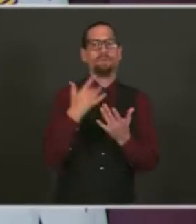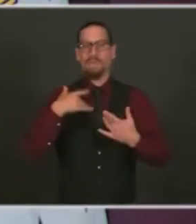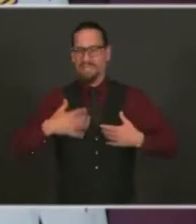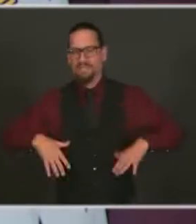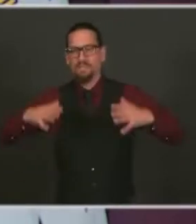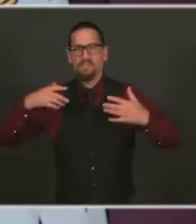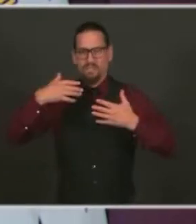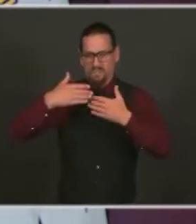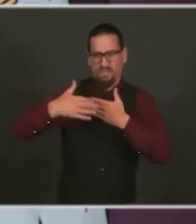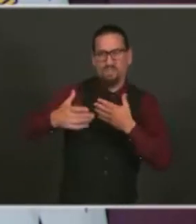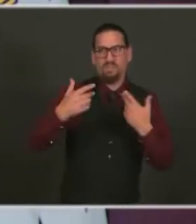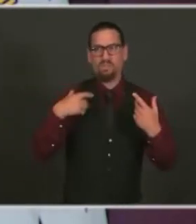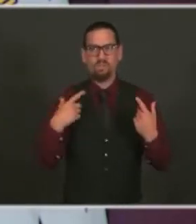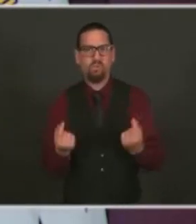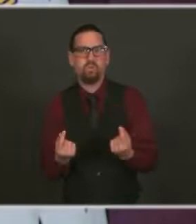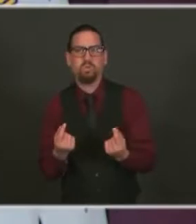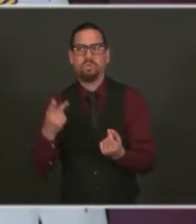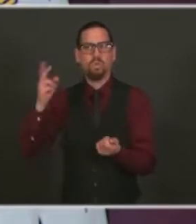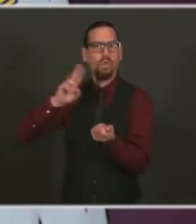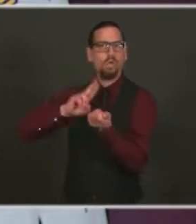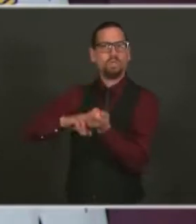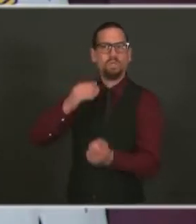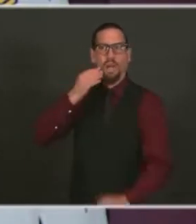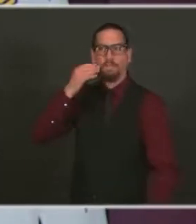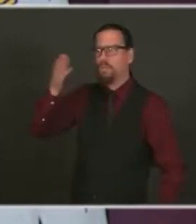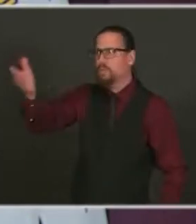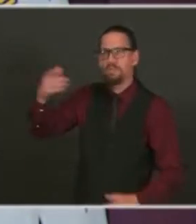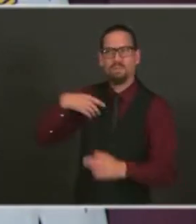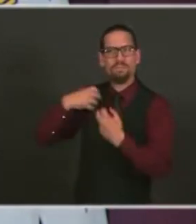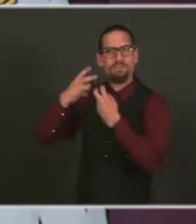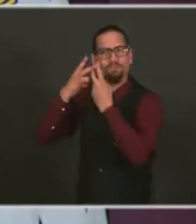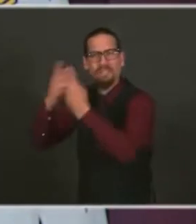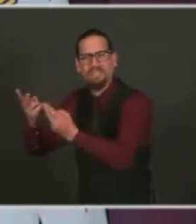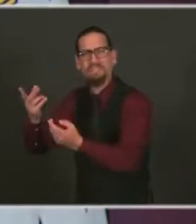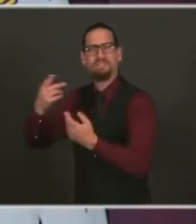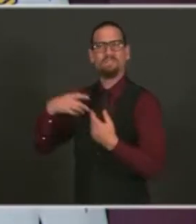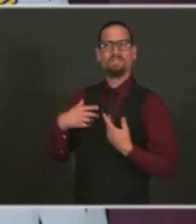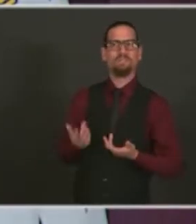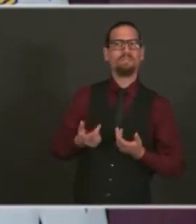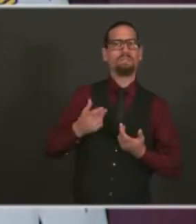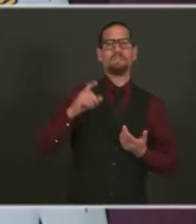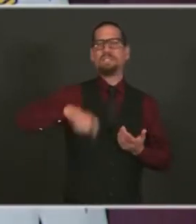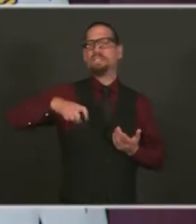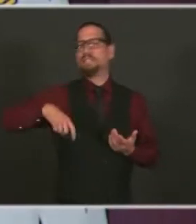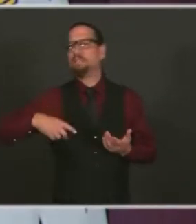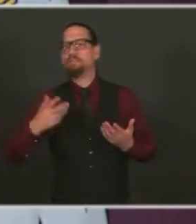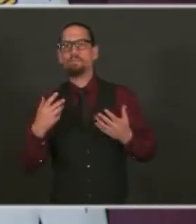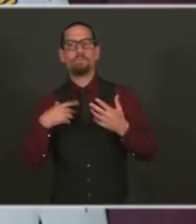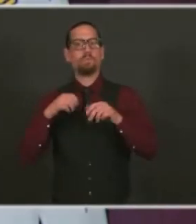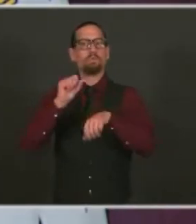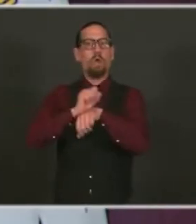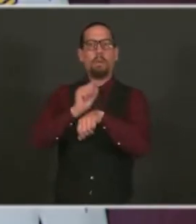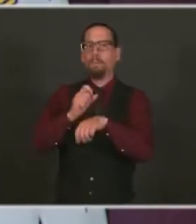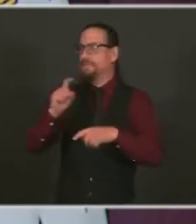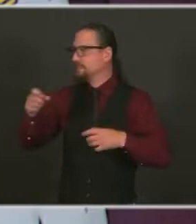in a nursing home. Governor, I cannot get enough staff in a health care